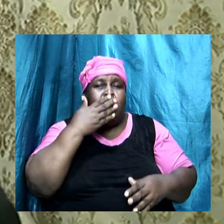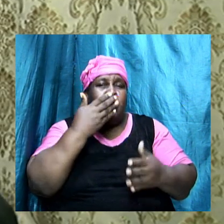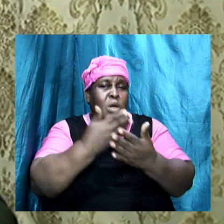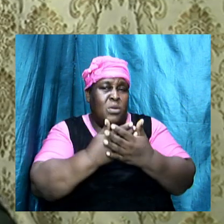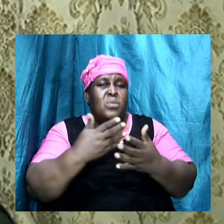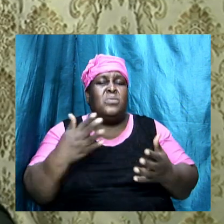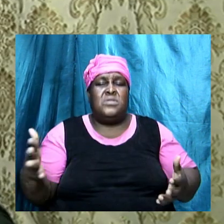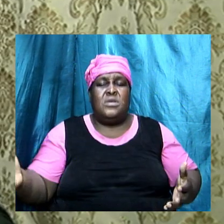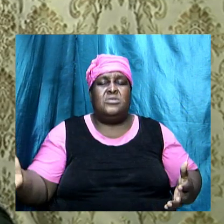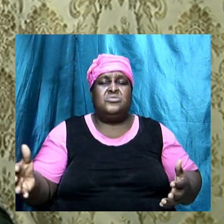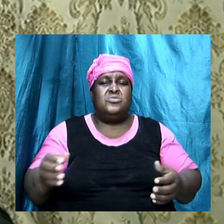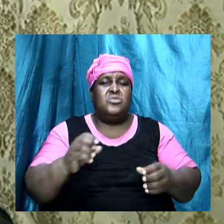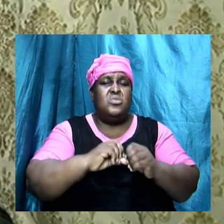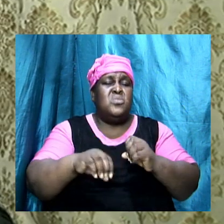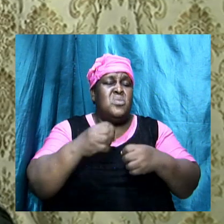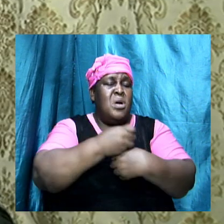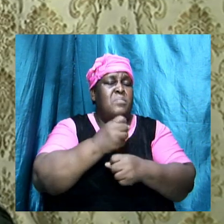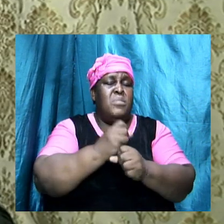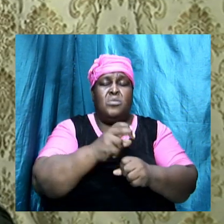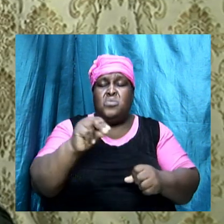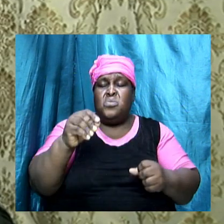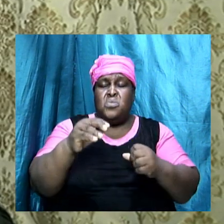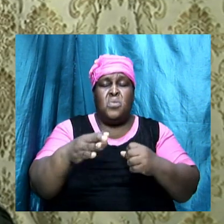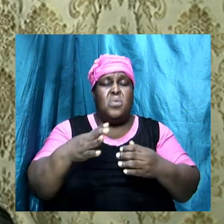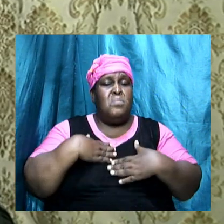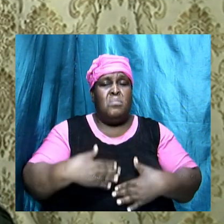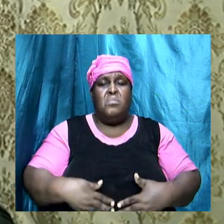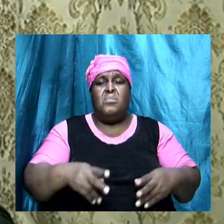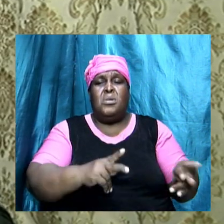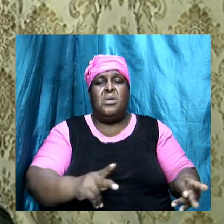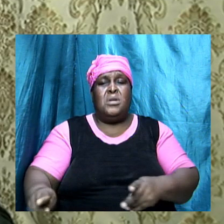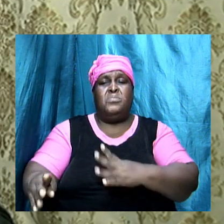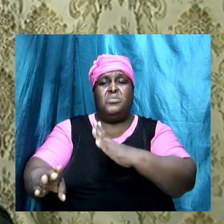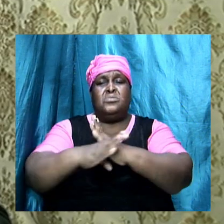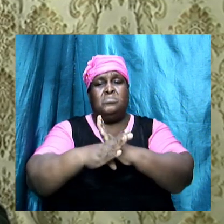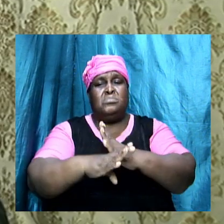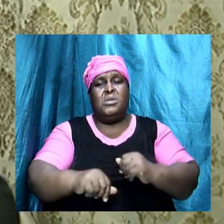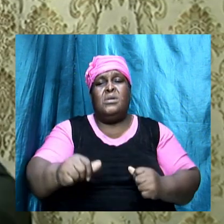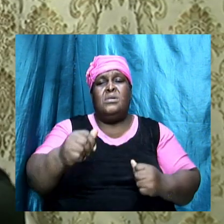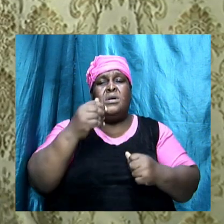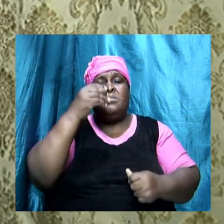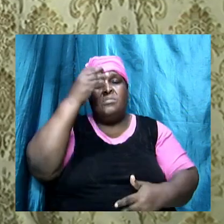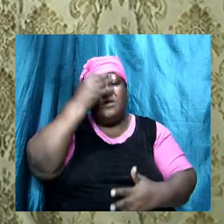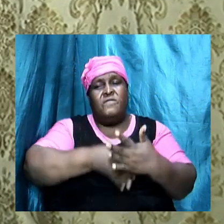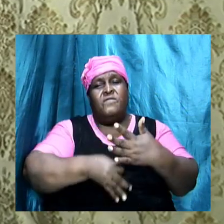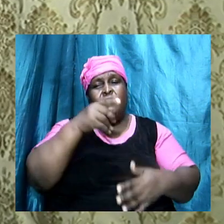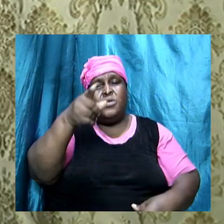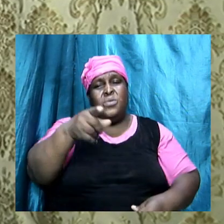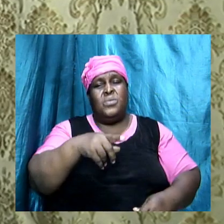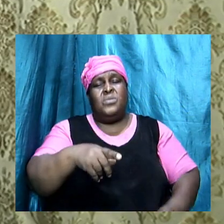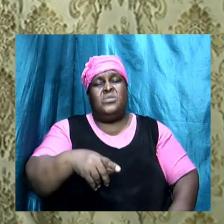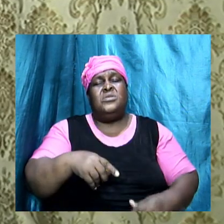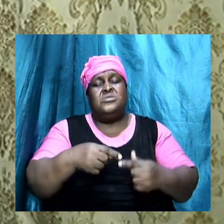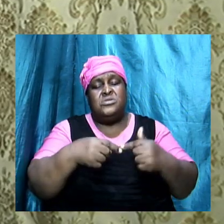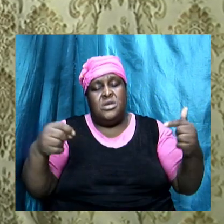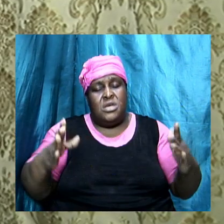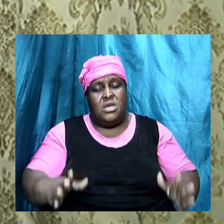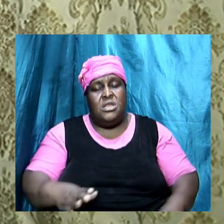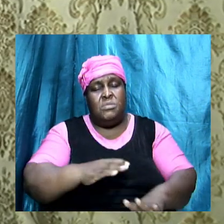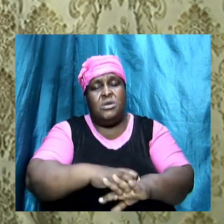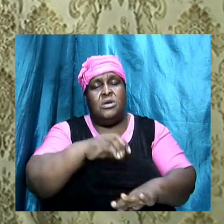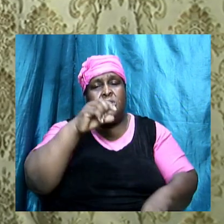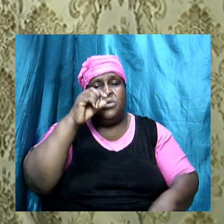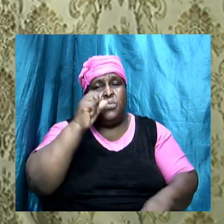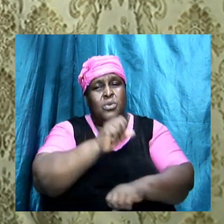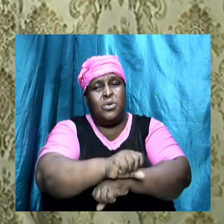don't let anybody put tumbling blocks before you. Amen. So, there is an enemy at work and the enemy wants